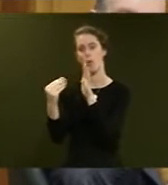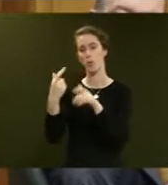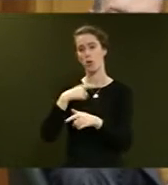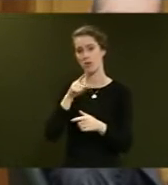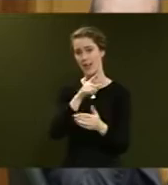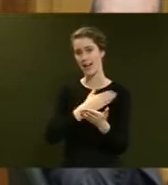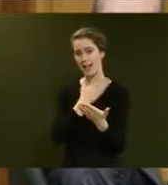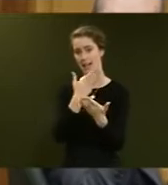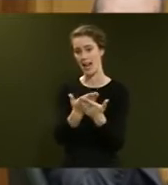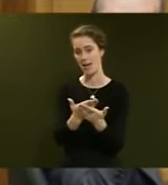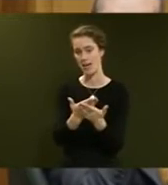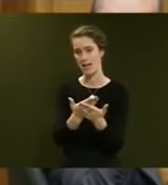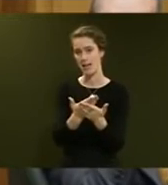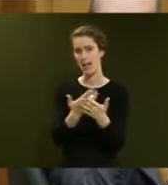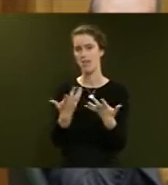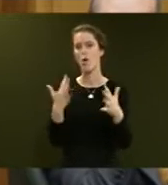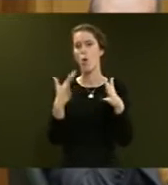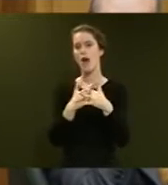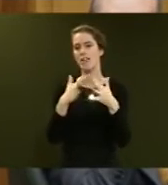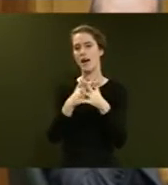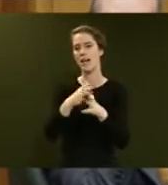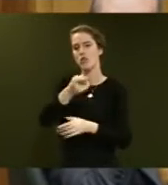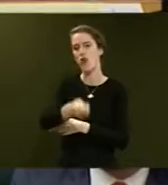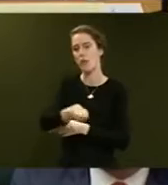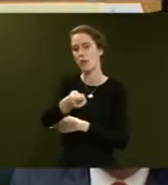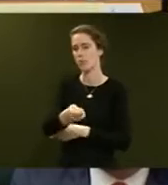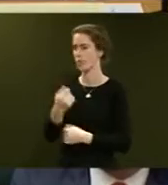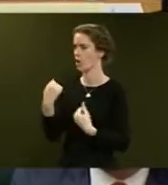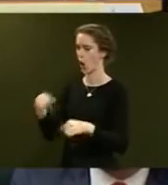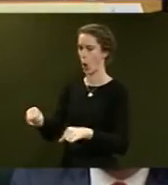claim in front of the Waitangi Tribunal? Mr Speaker, no.